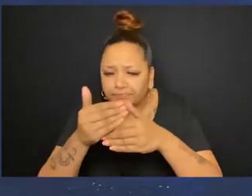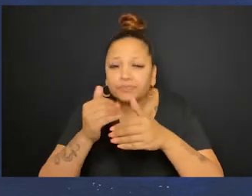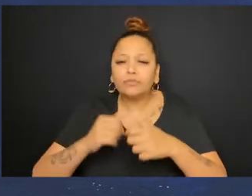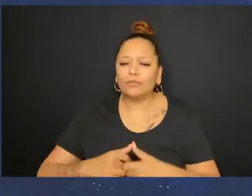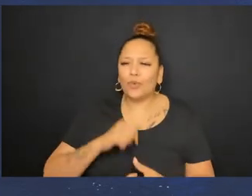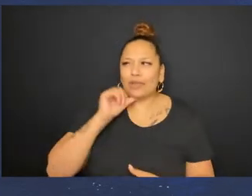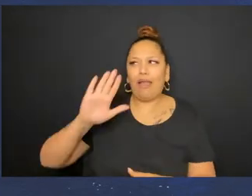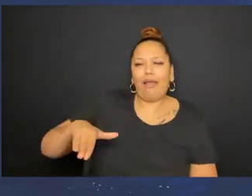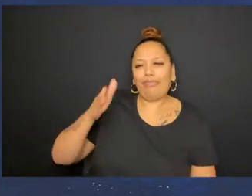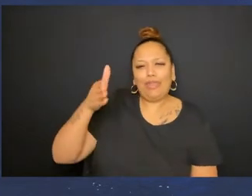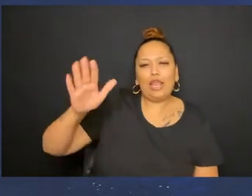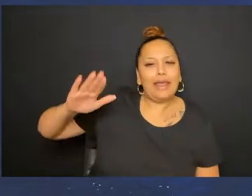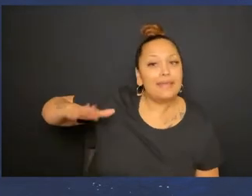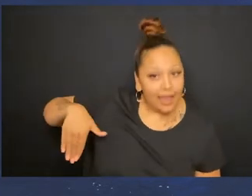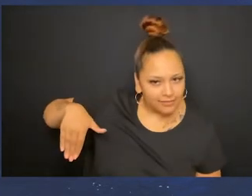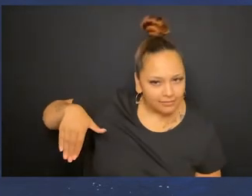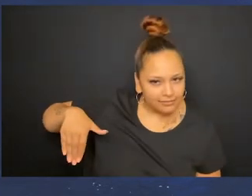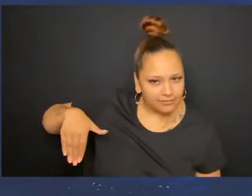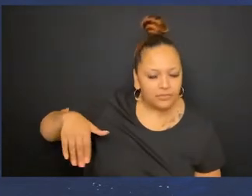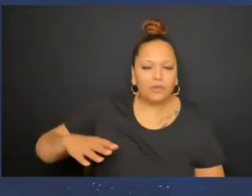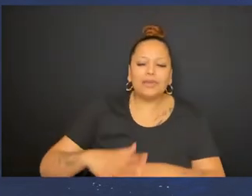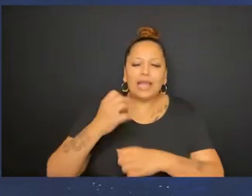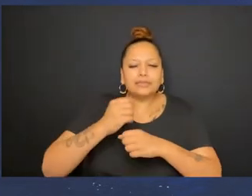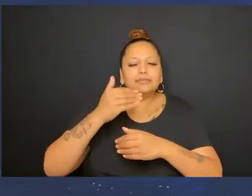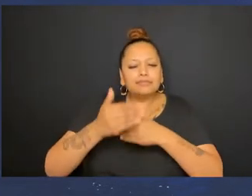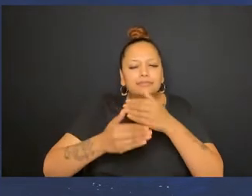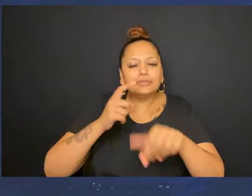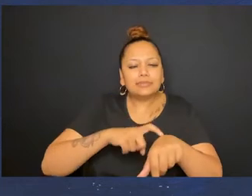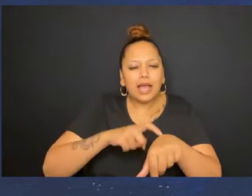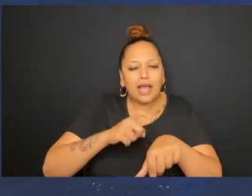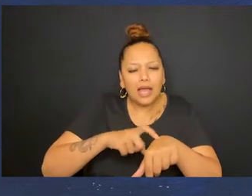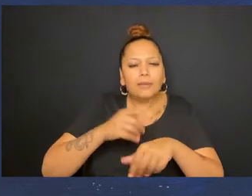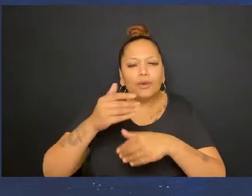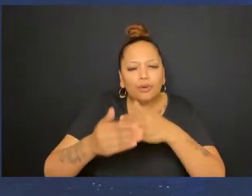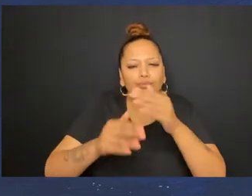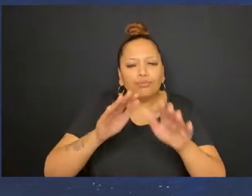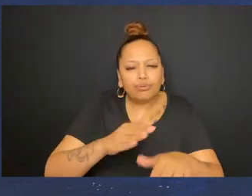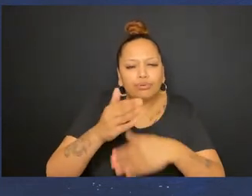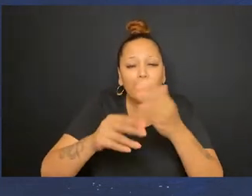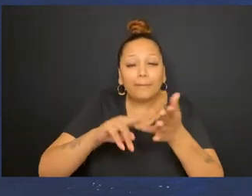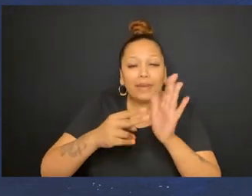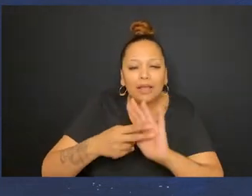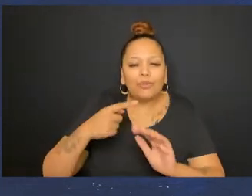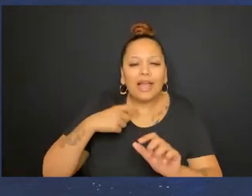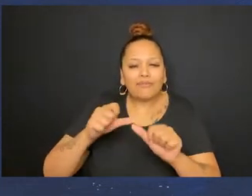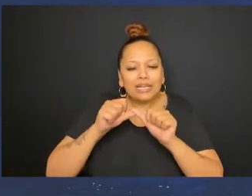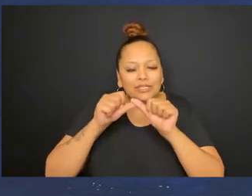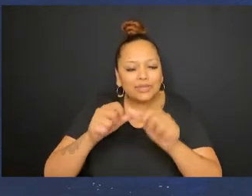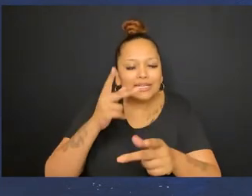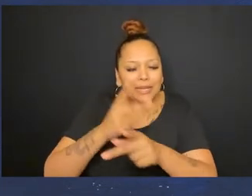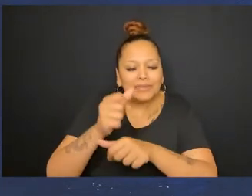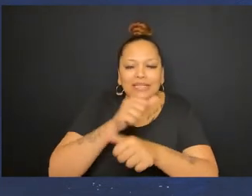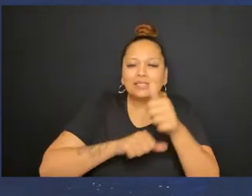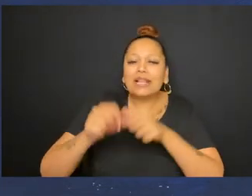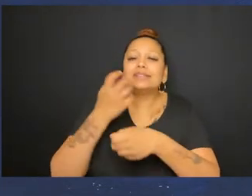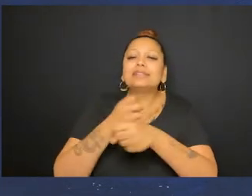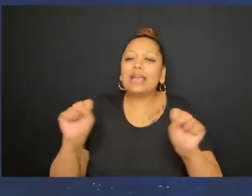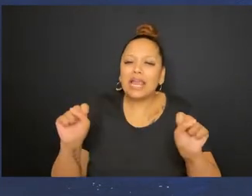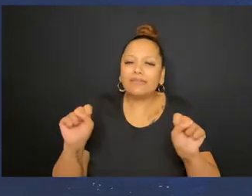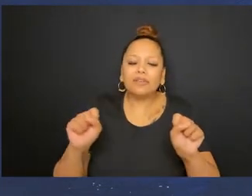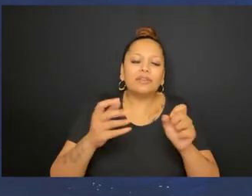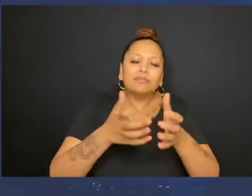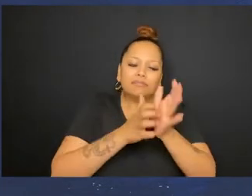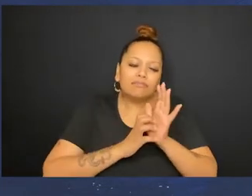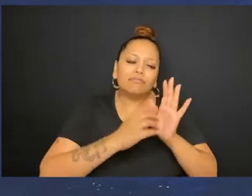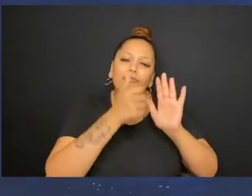to a new normal. And we're not there yet. It's going to take time. And it's going to mean that we need to continue to keep each